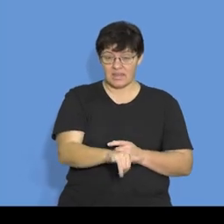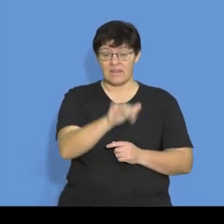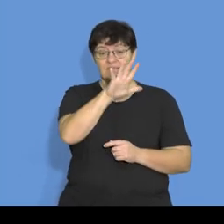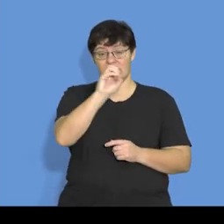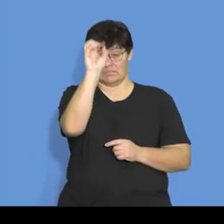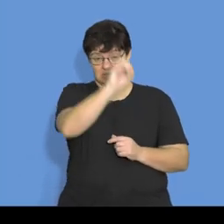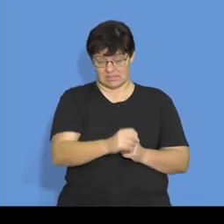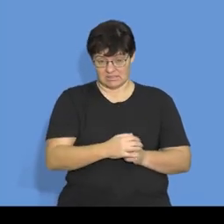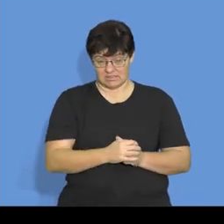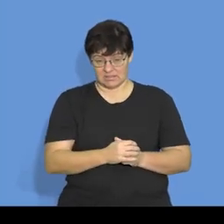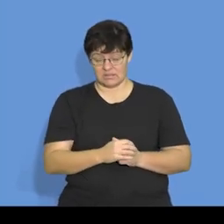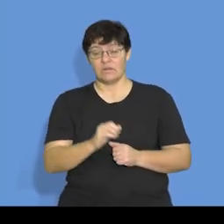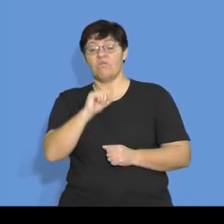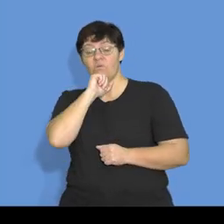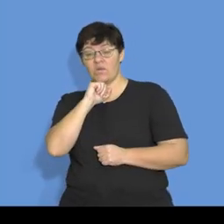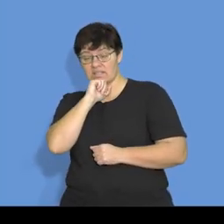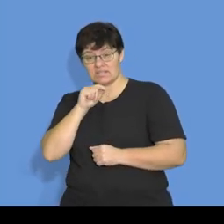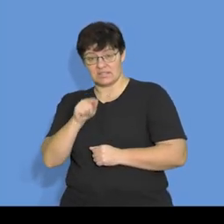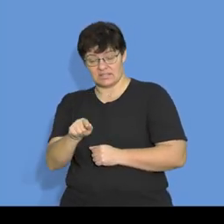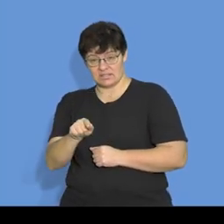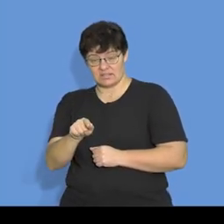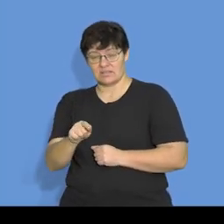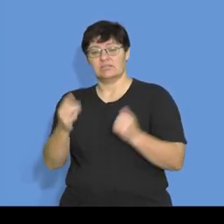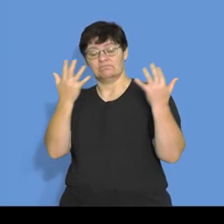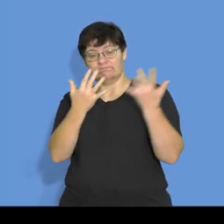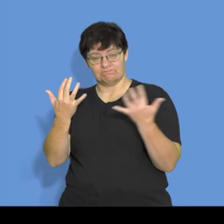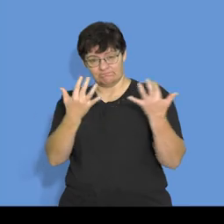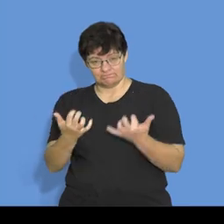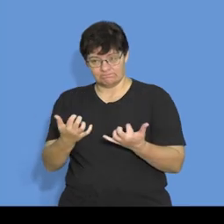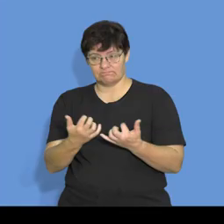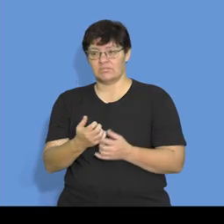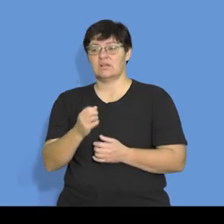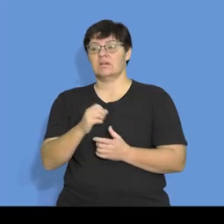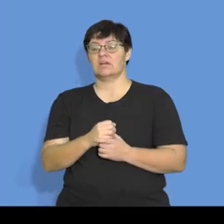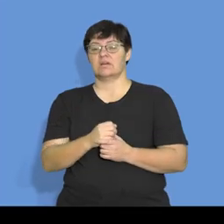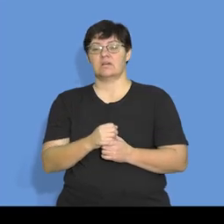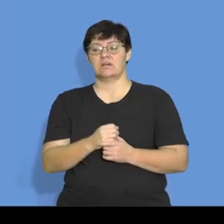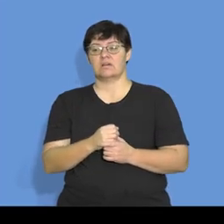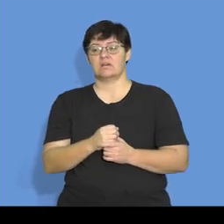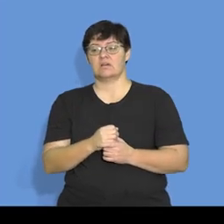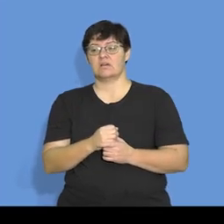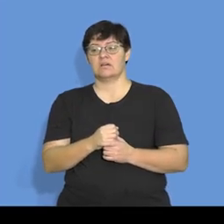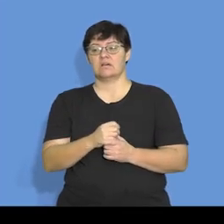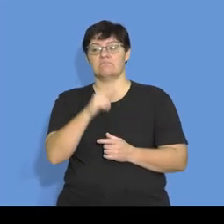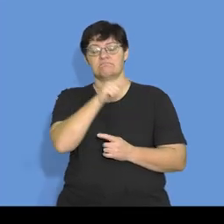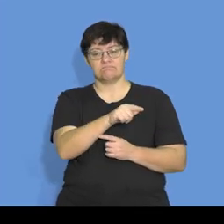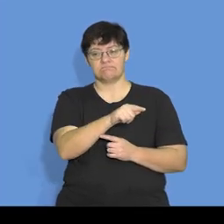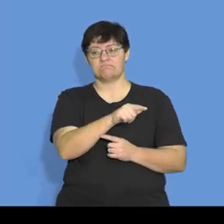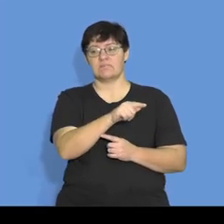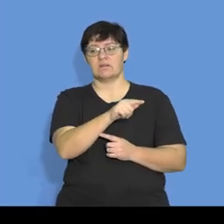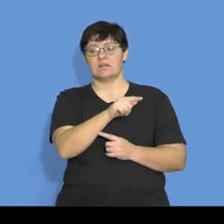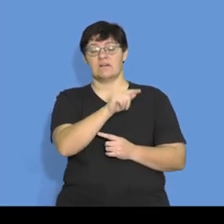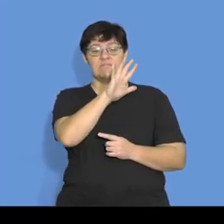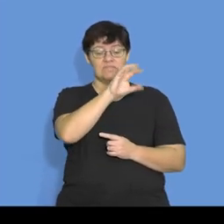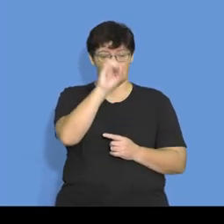August will be what we've calculated to be the 30%, right? Let us now do September, right?